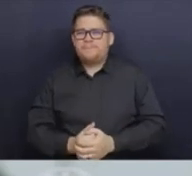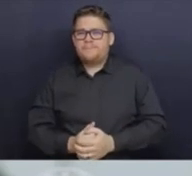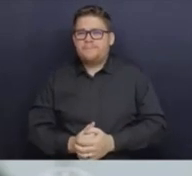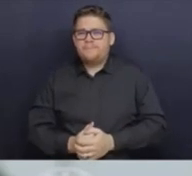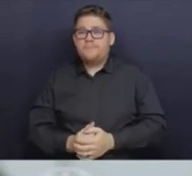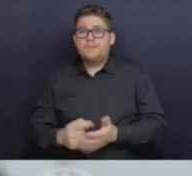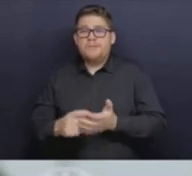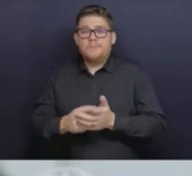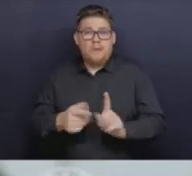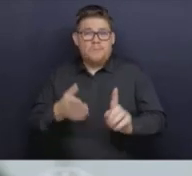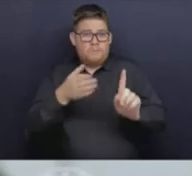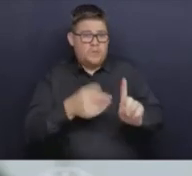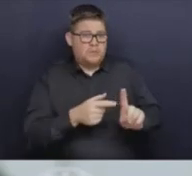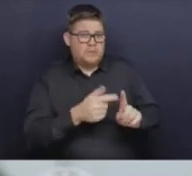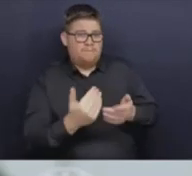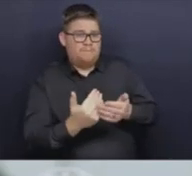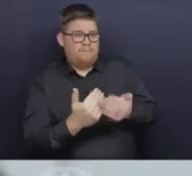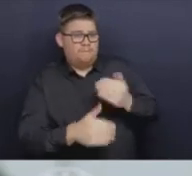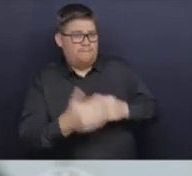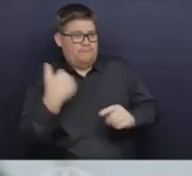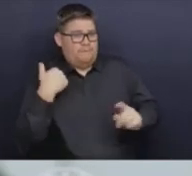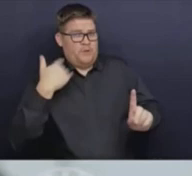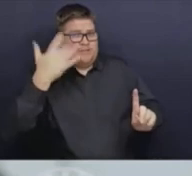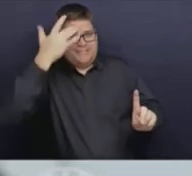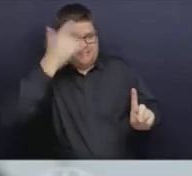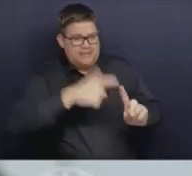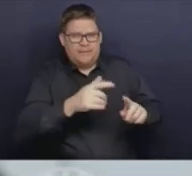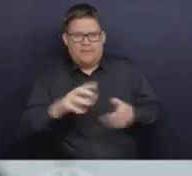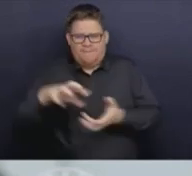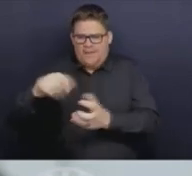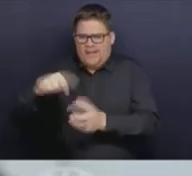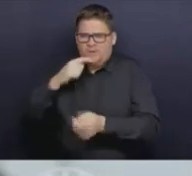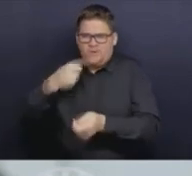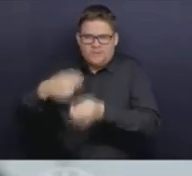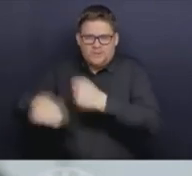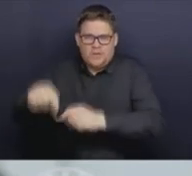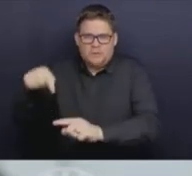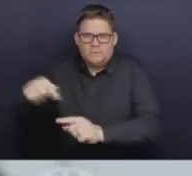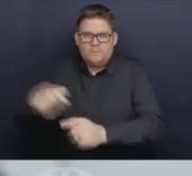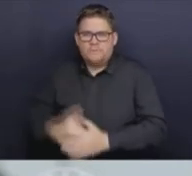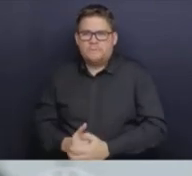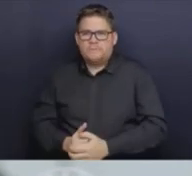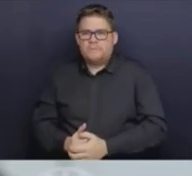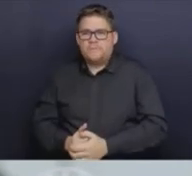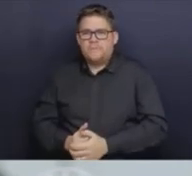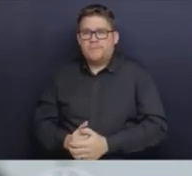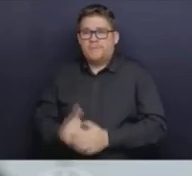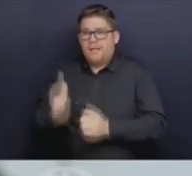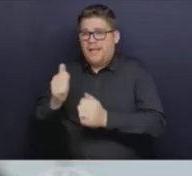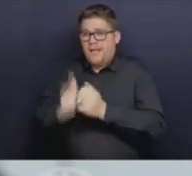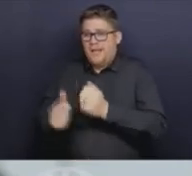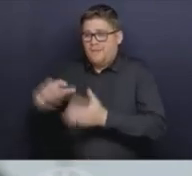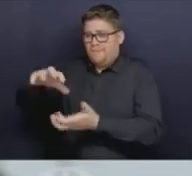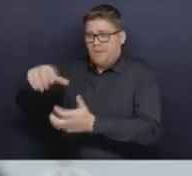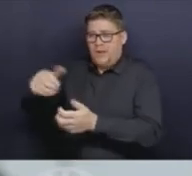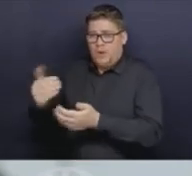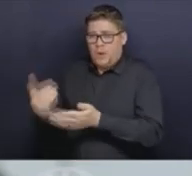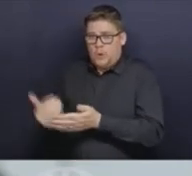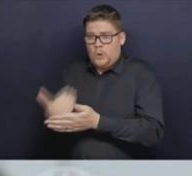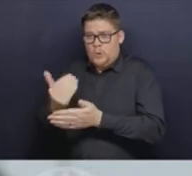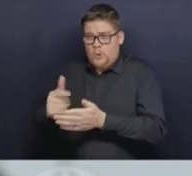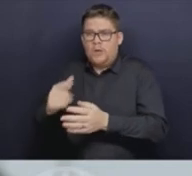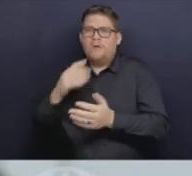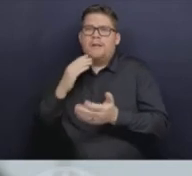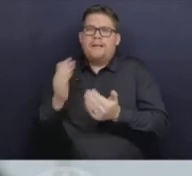new one that spreads, by definition, is the most infectious one to date. And we've seen that with XBB 1